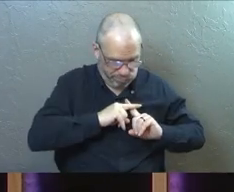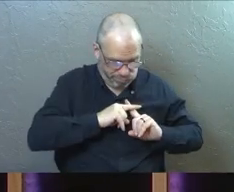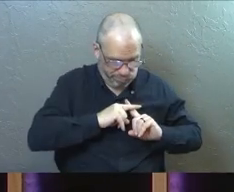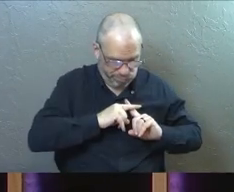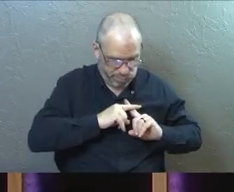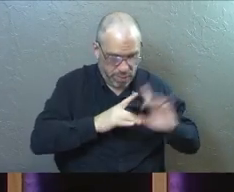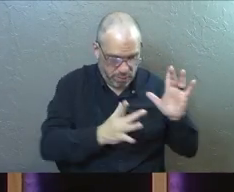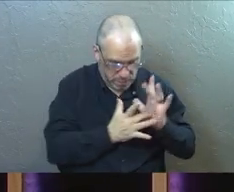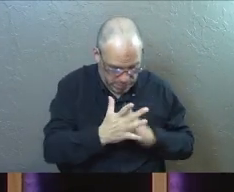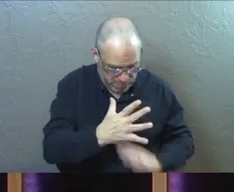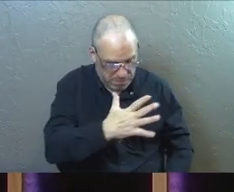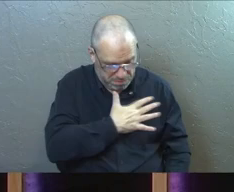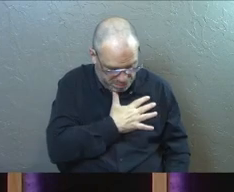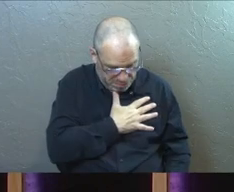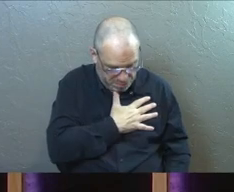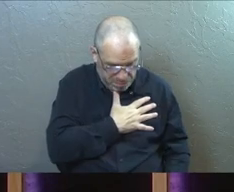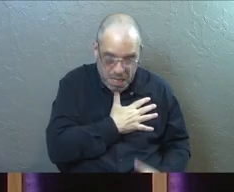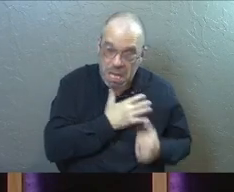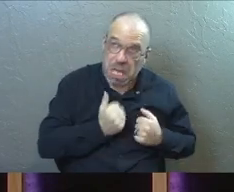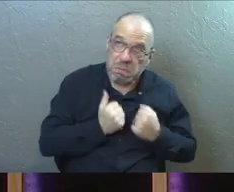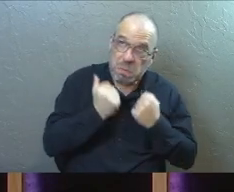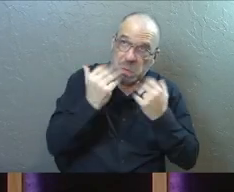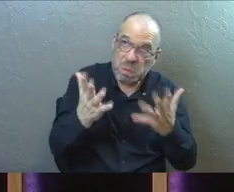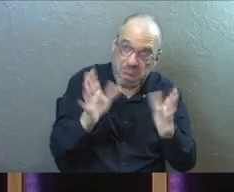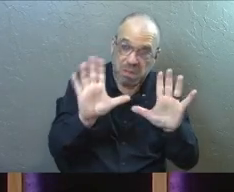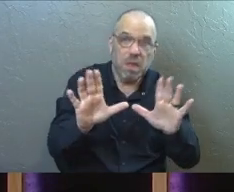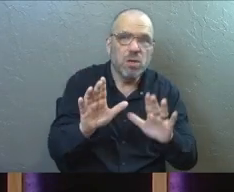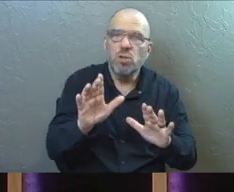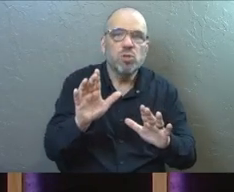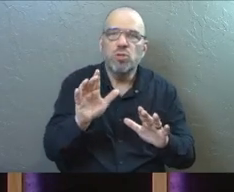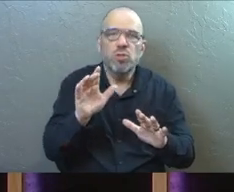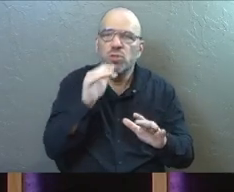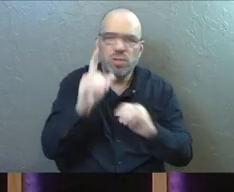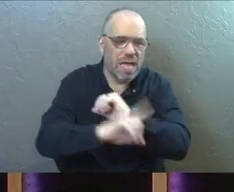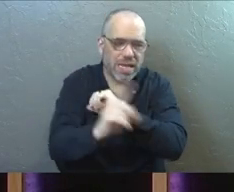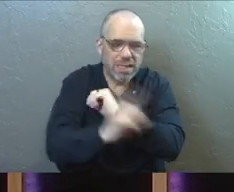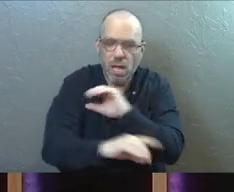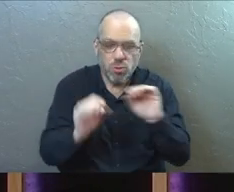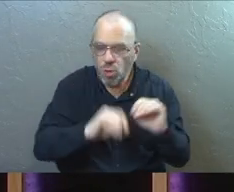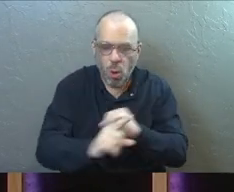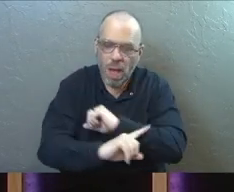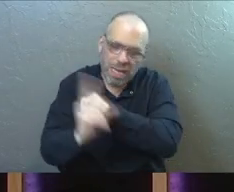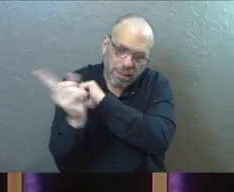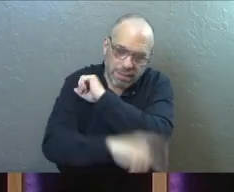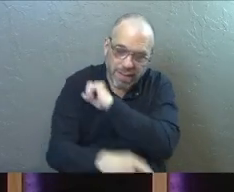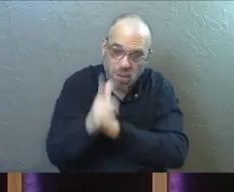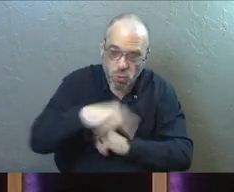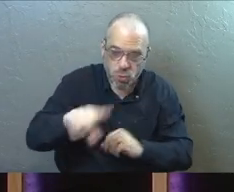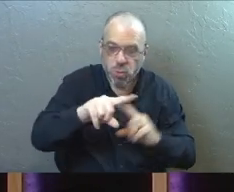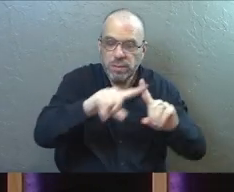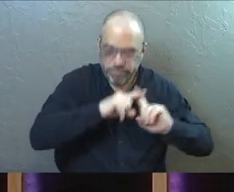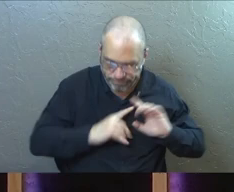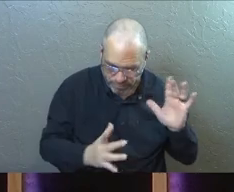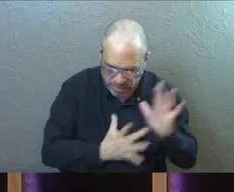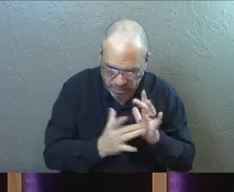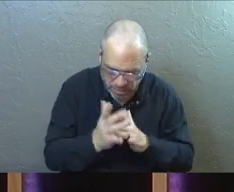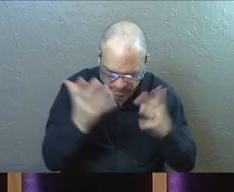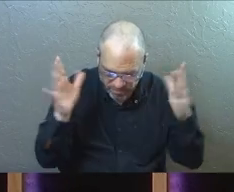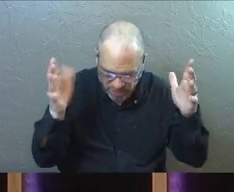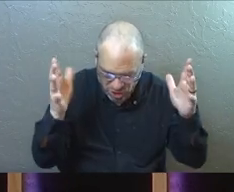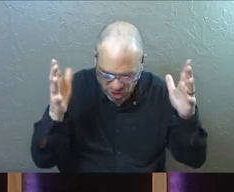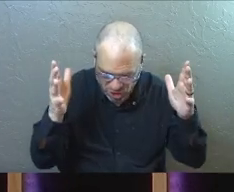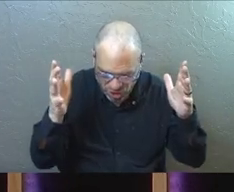died for you and you've surrendered to him, you are not condemned. There is therefore no condemnation for those who are in Christ Jesus.